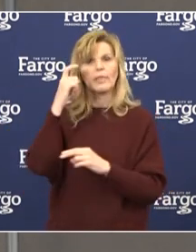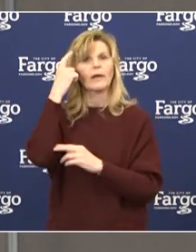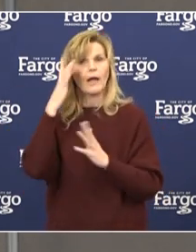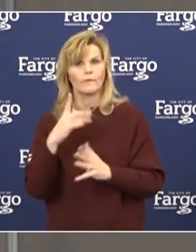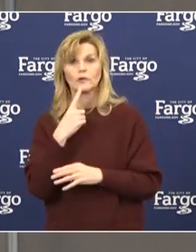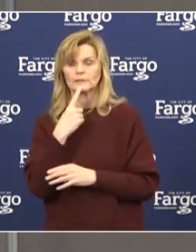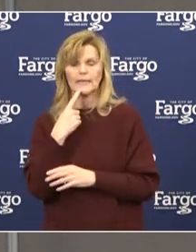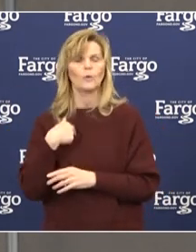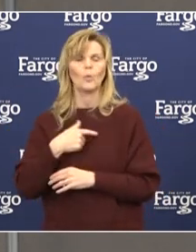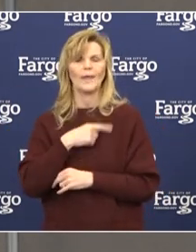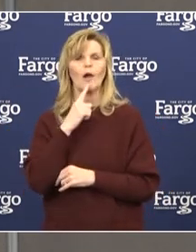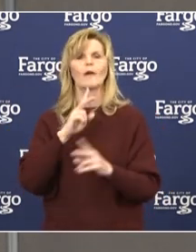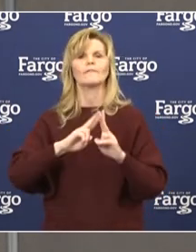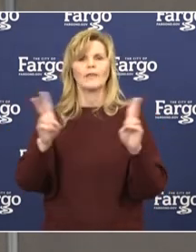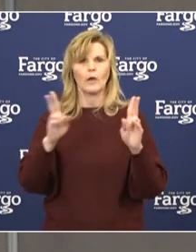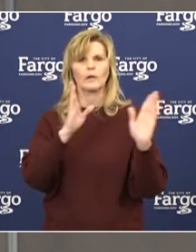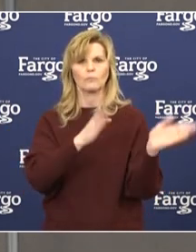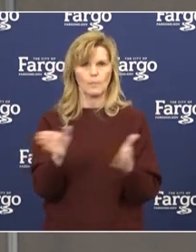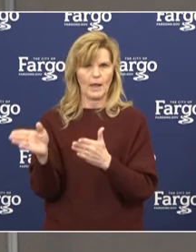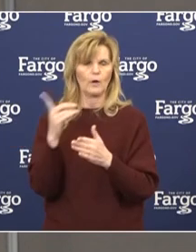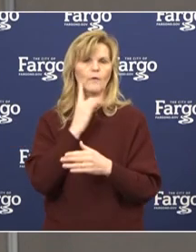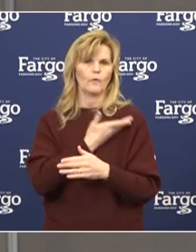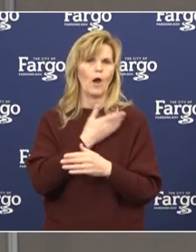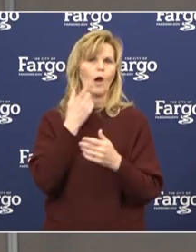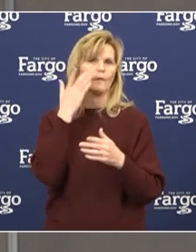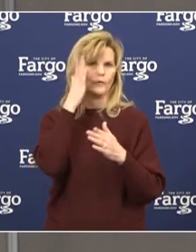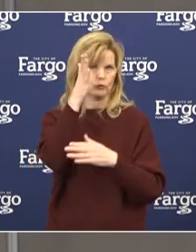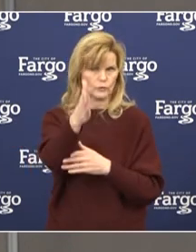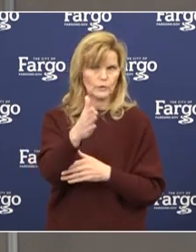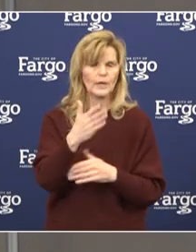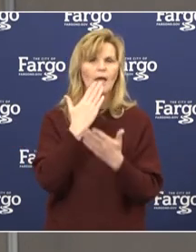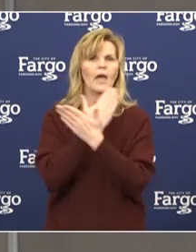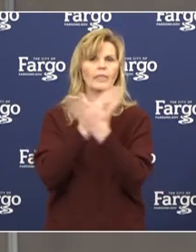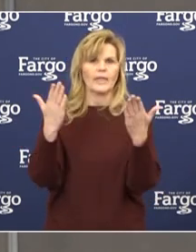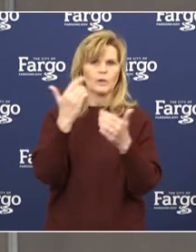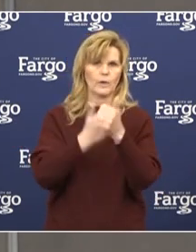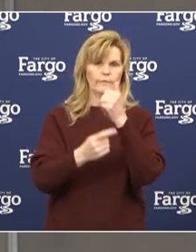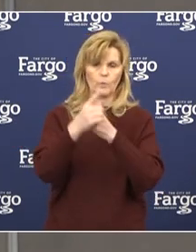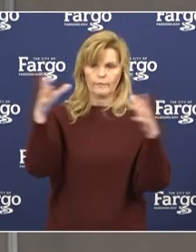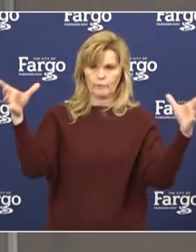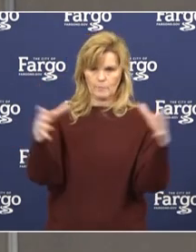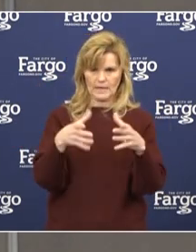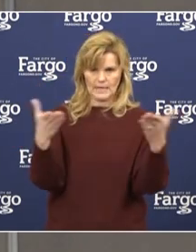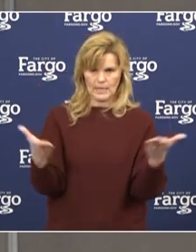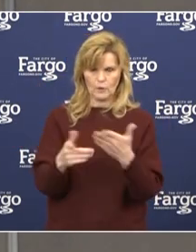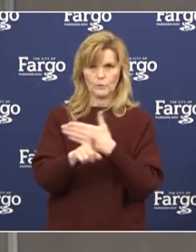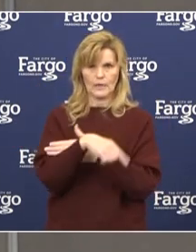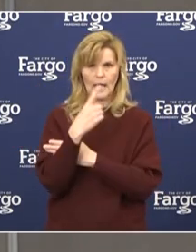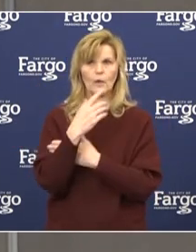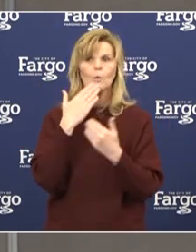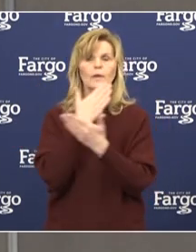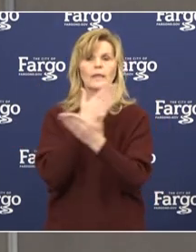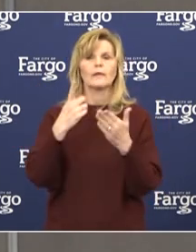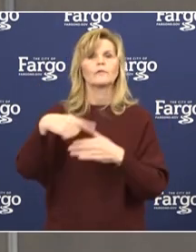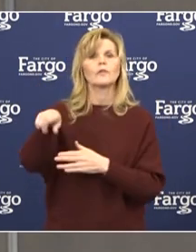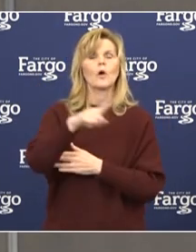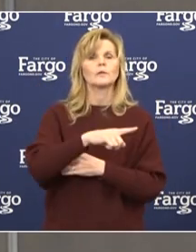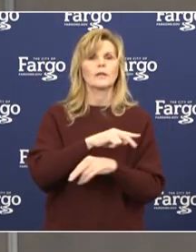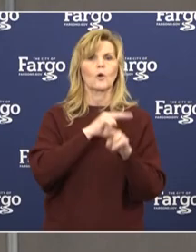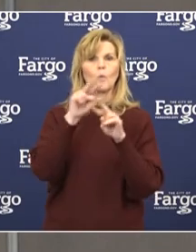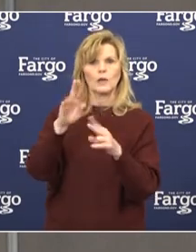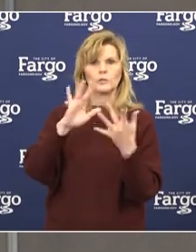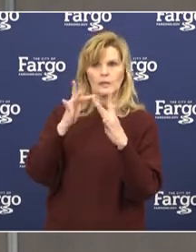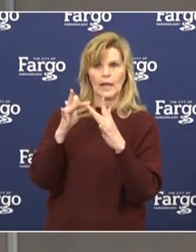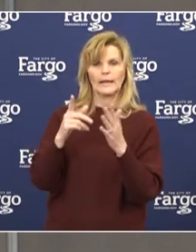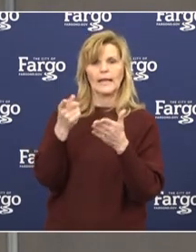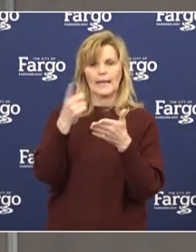for whatever comes in the future. So thank you, everybody, for being here today and those of who are virtually here as well. And next week,